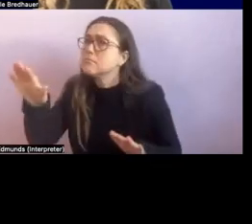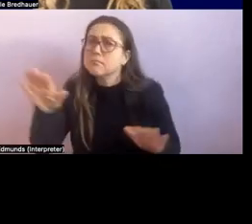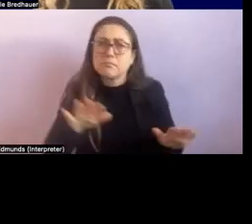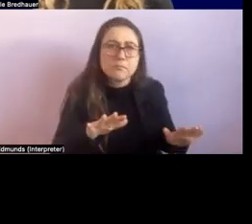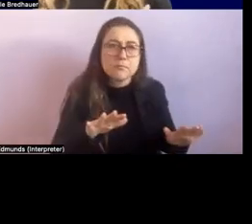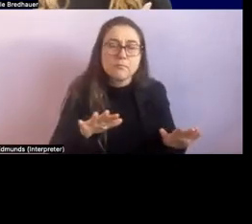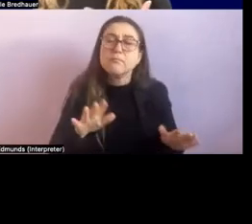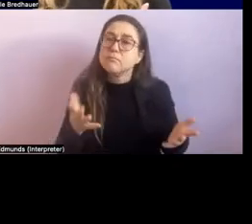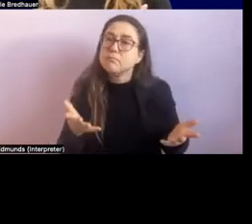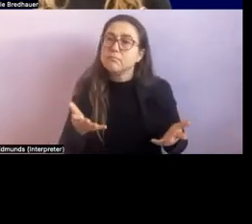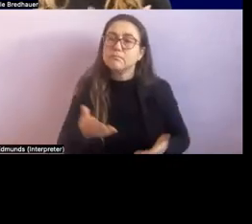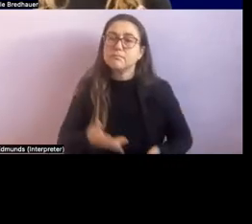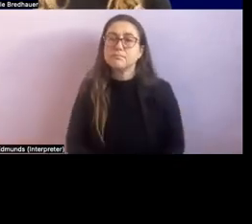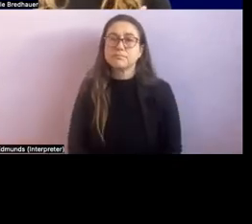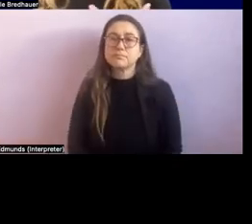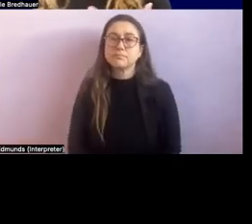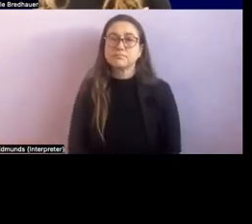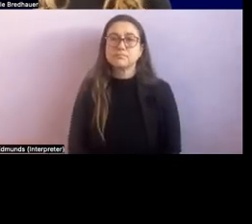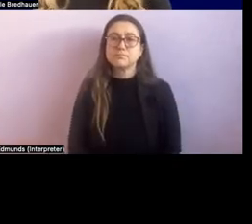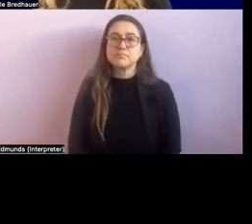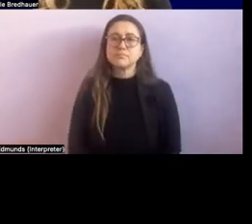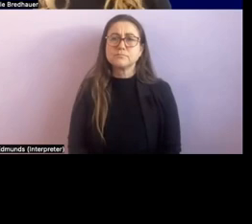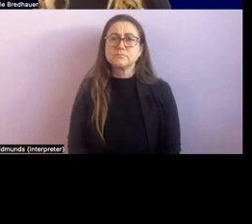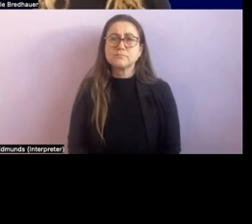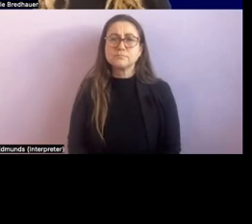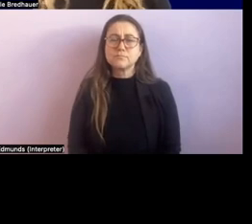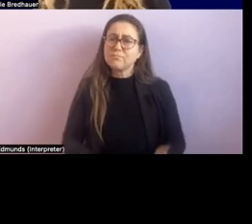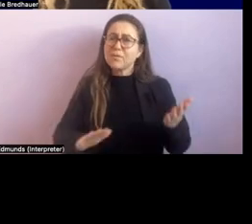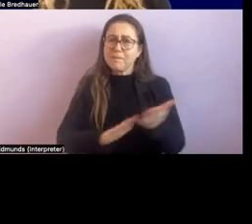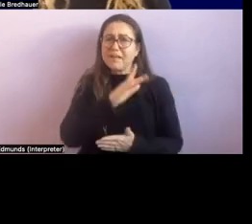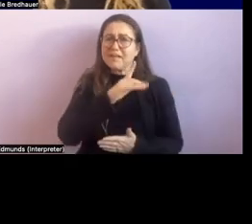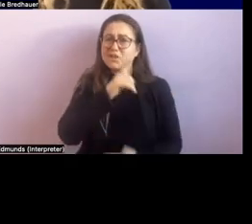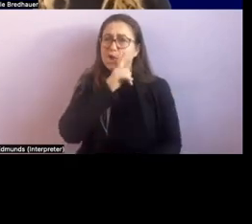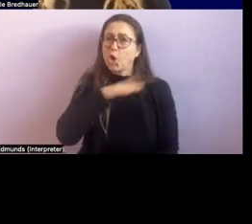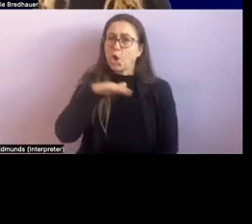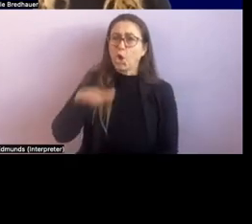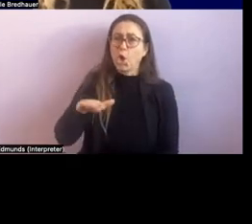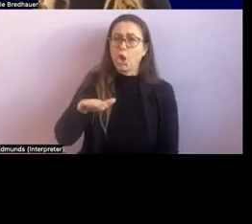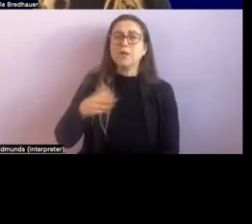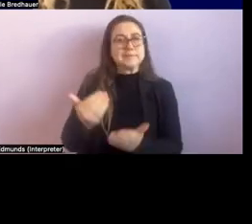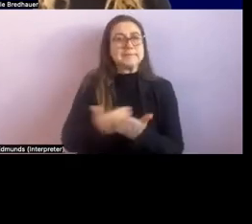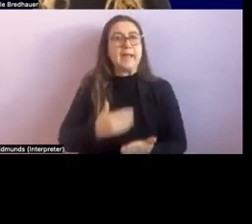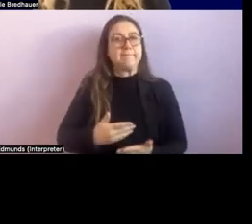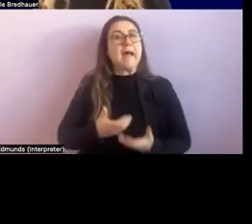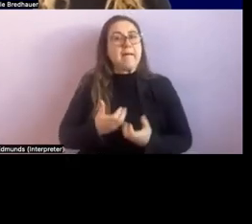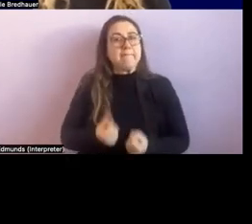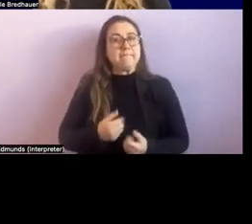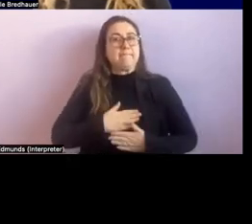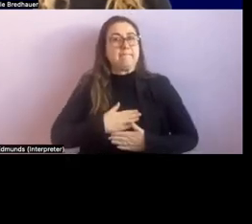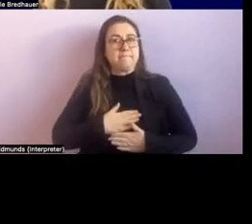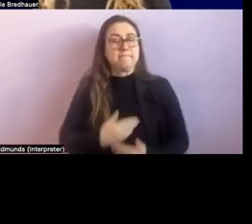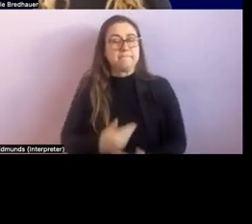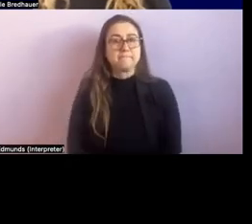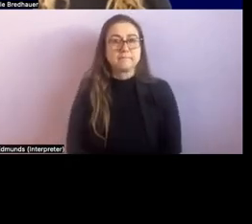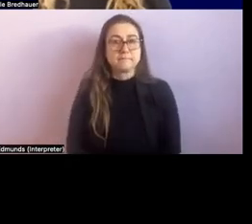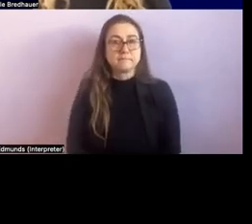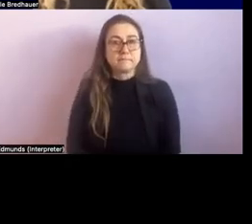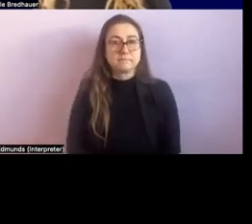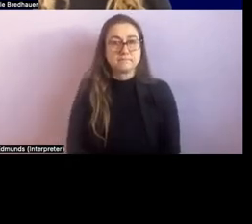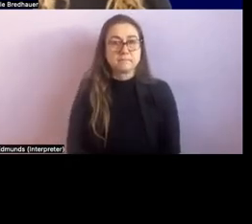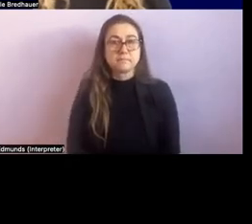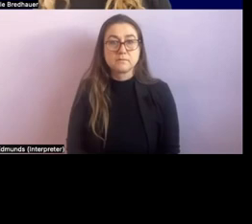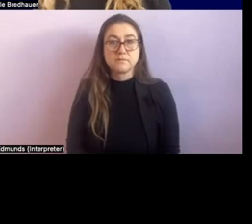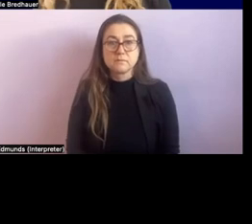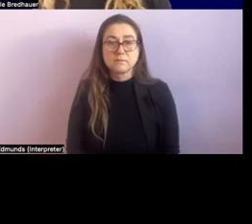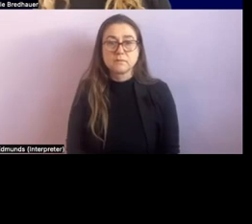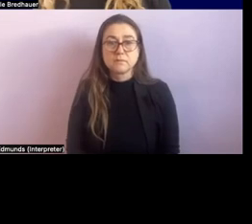such a good feeling of safety i'm thinking are you not finished